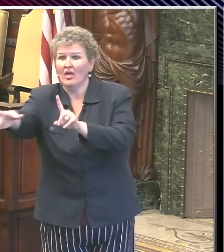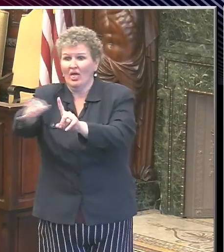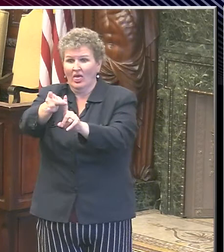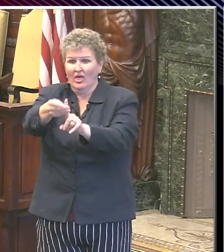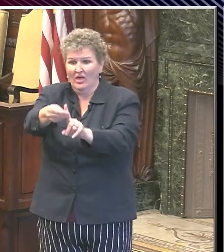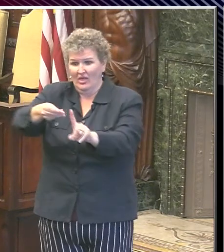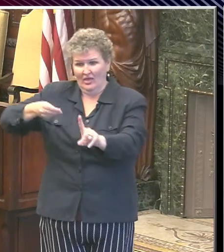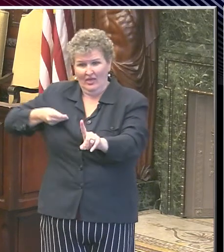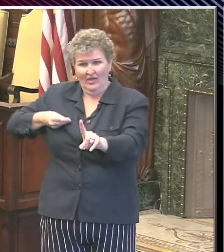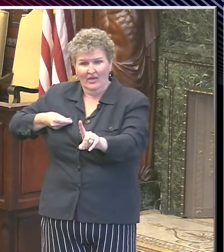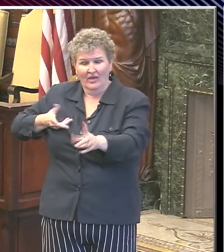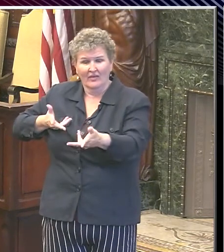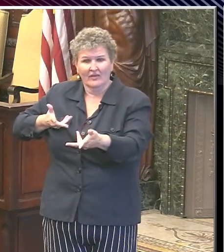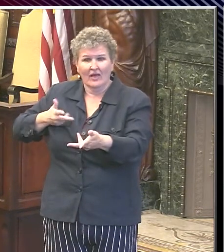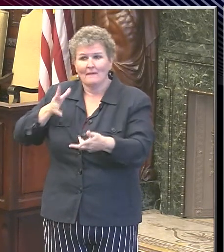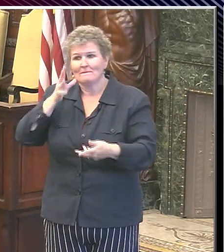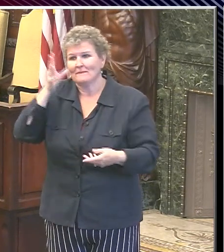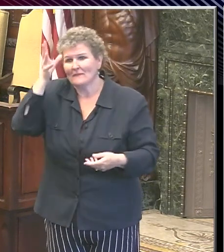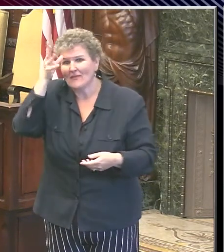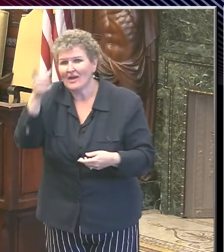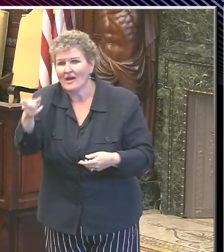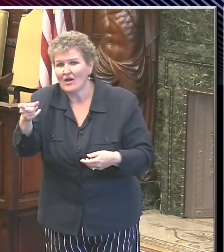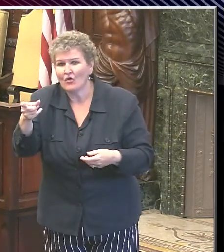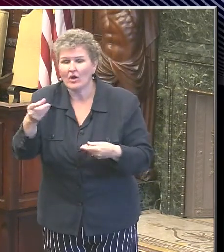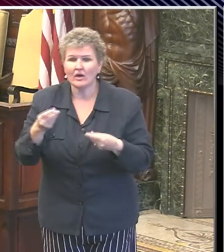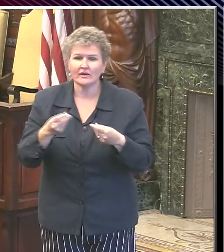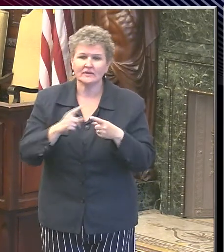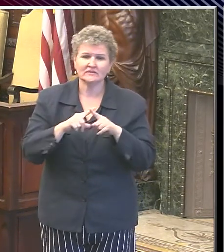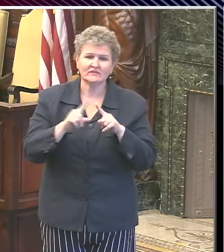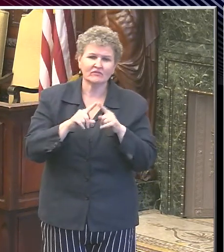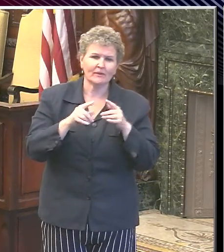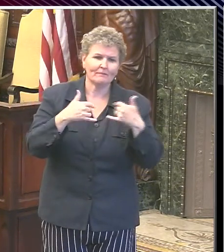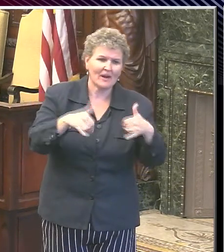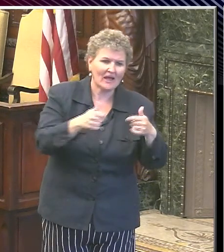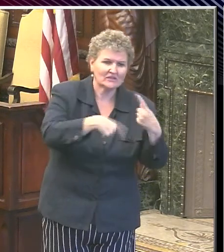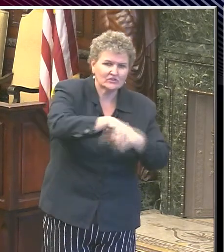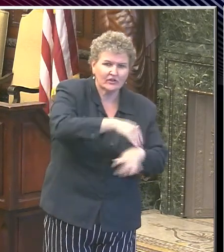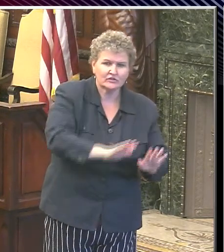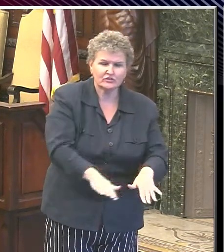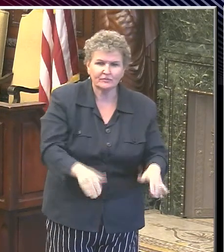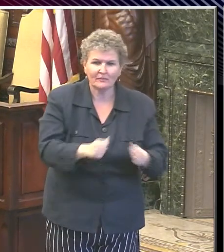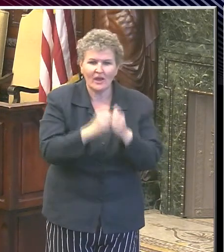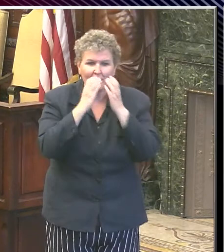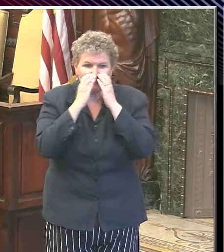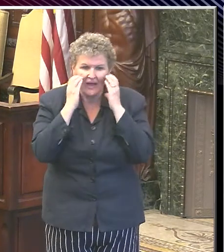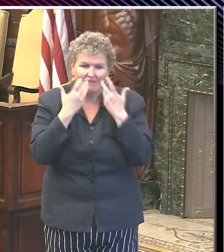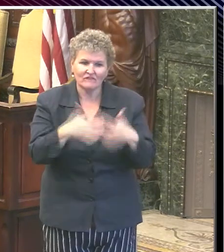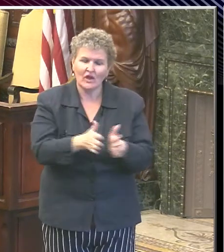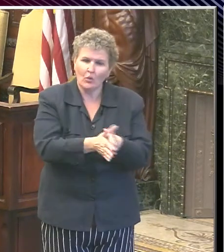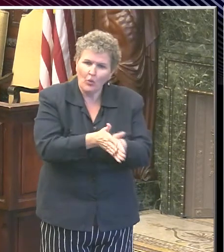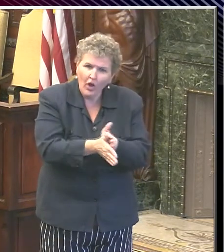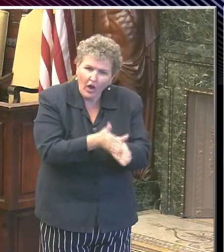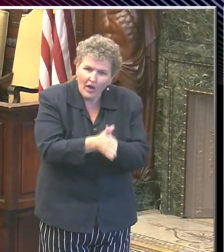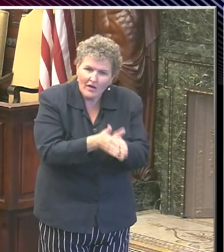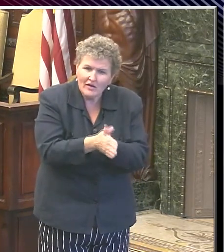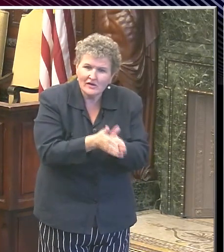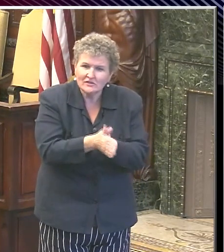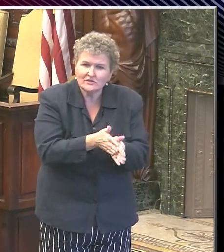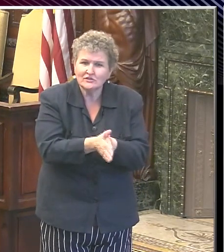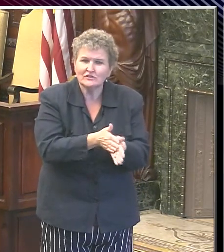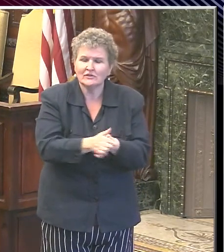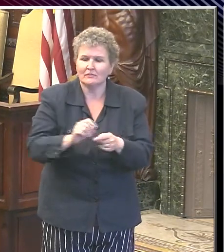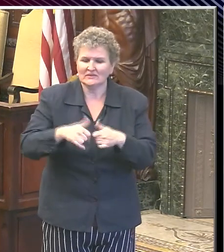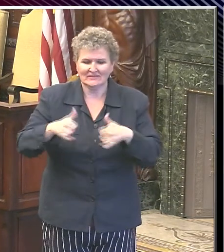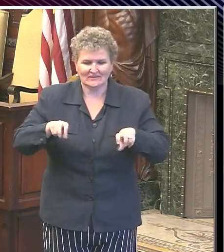parents? Should all children have a mask when they play with other kids? Should they be washing their hands? Should they be social distancing